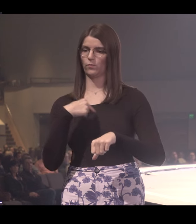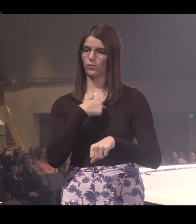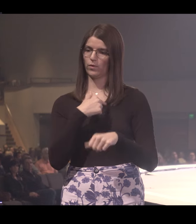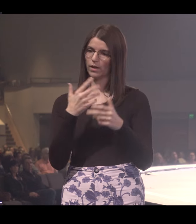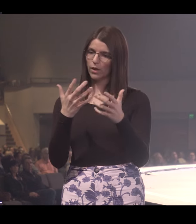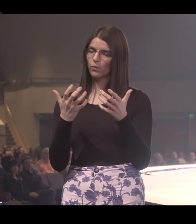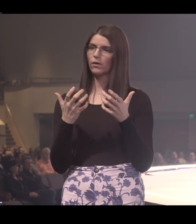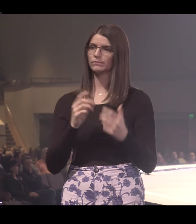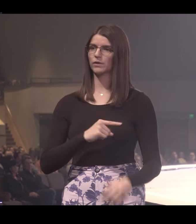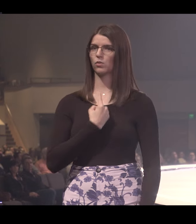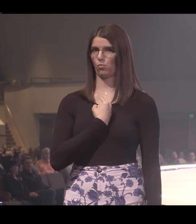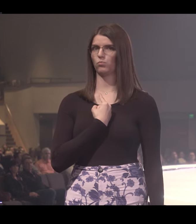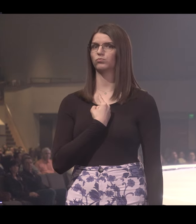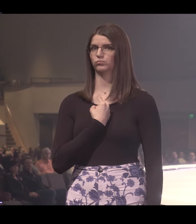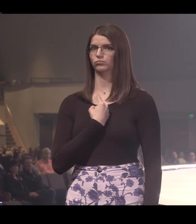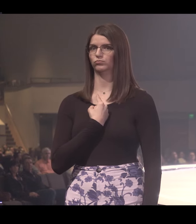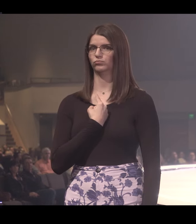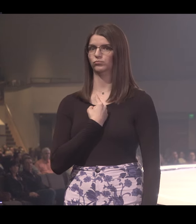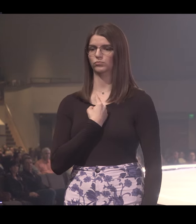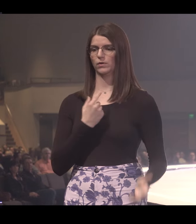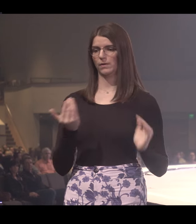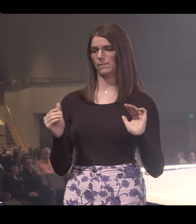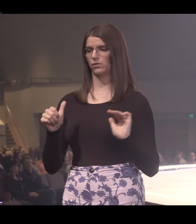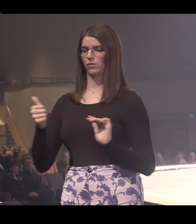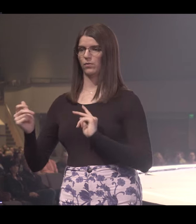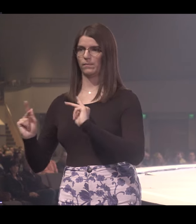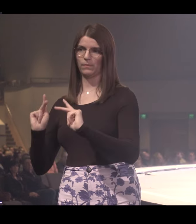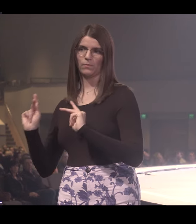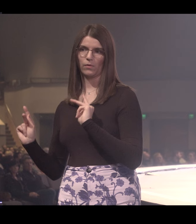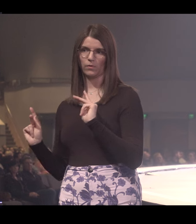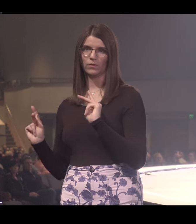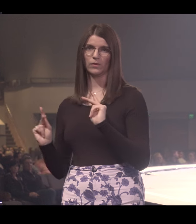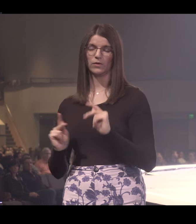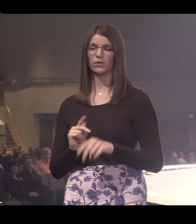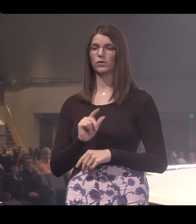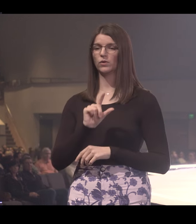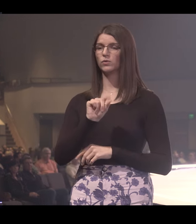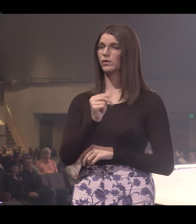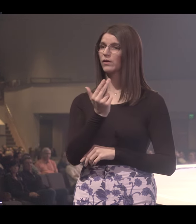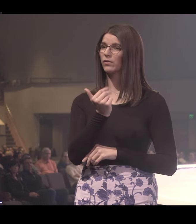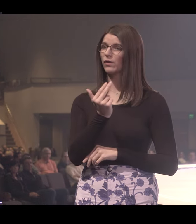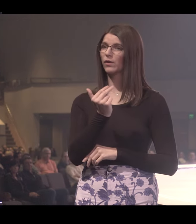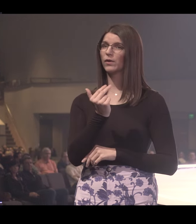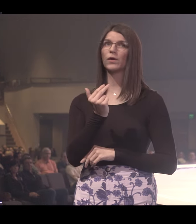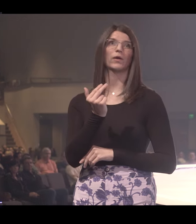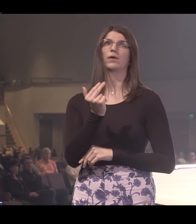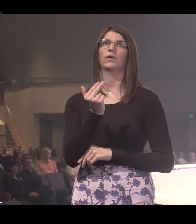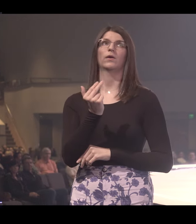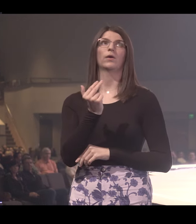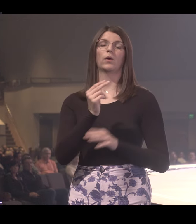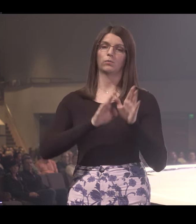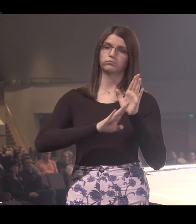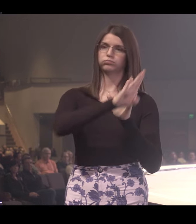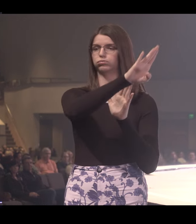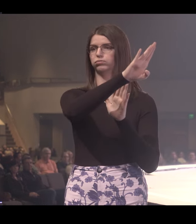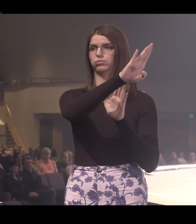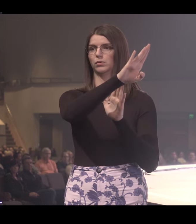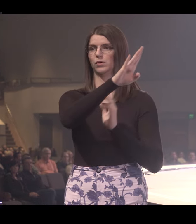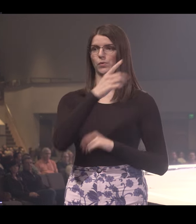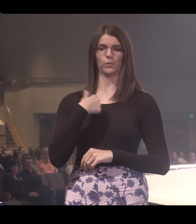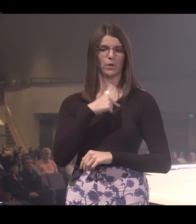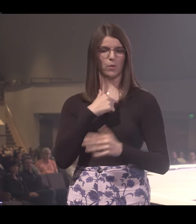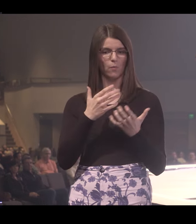we want to be alone versus be with other people. Since 2013, it has skyrocketed.